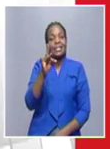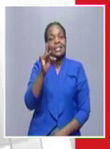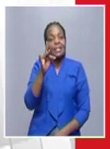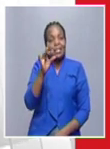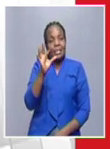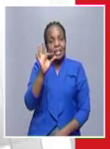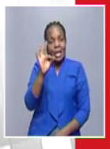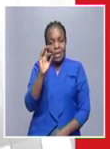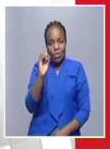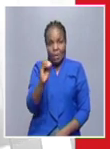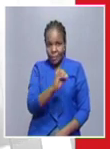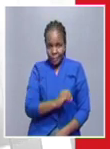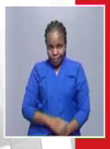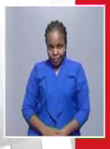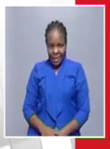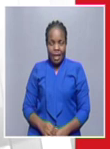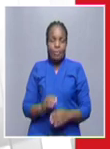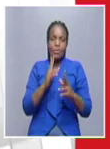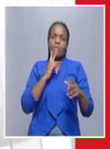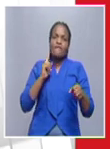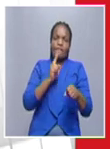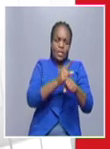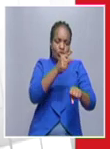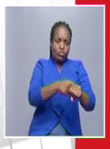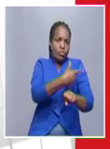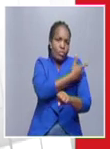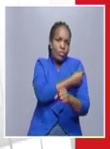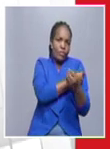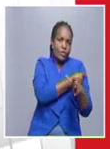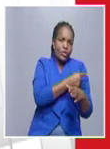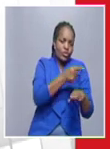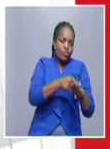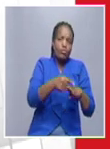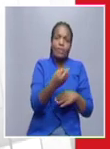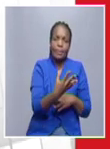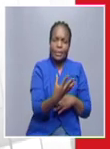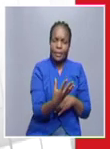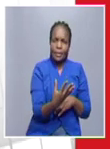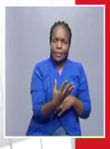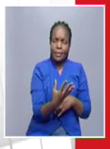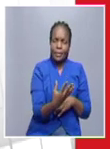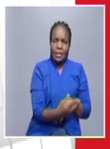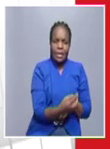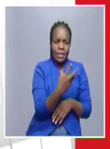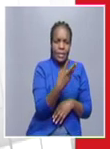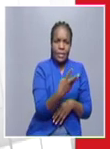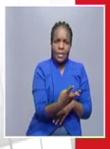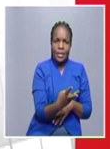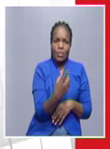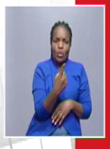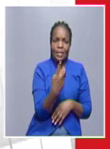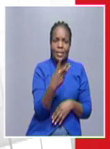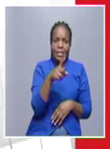number of the first doses of the of the vaccine are now three hundred and thirteen